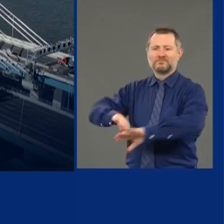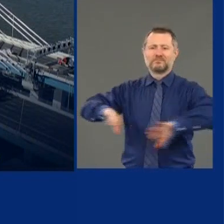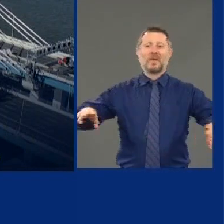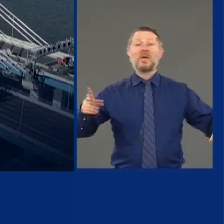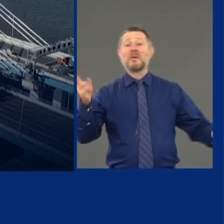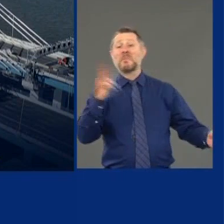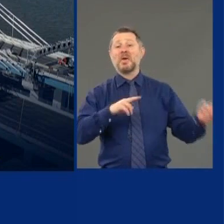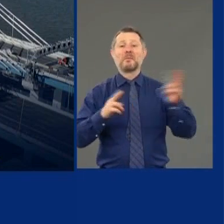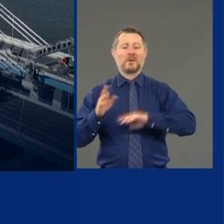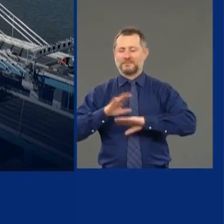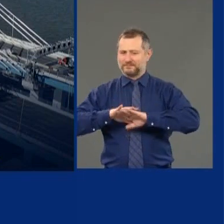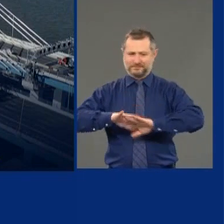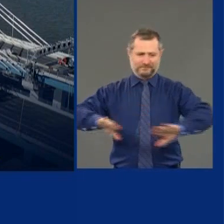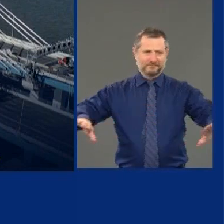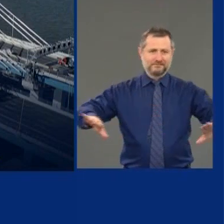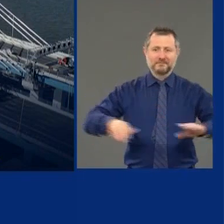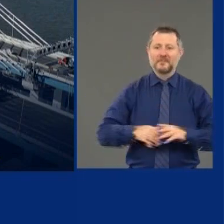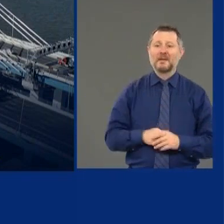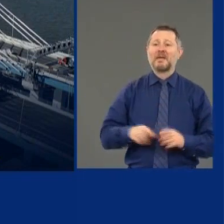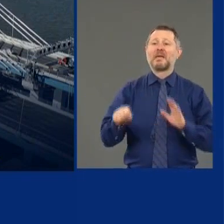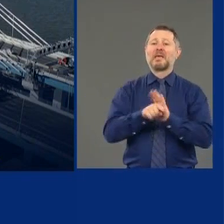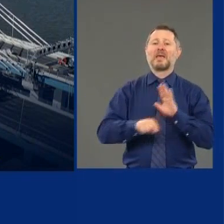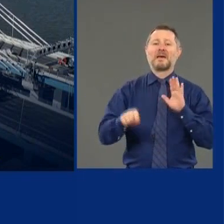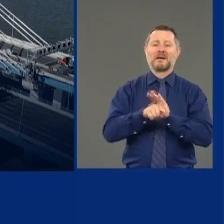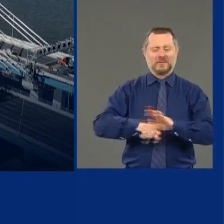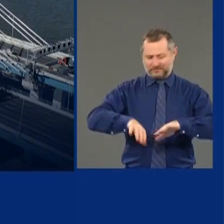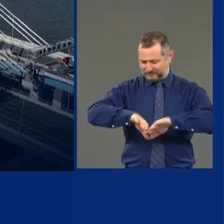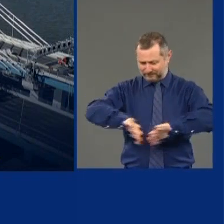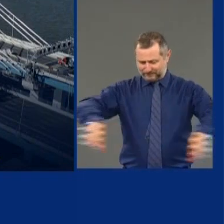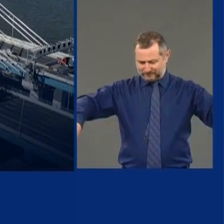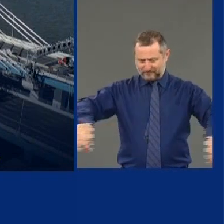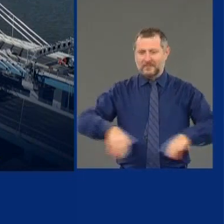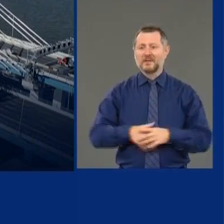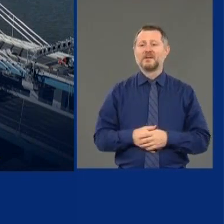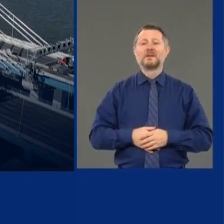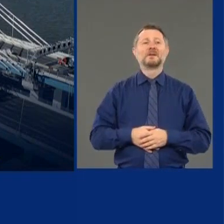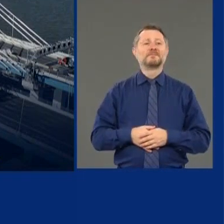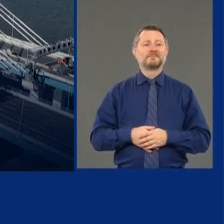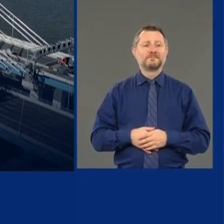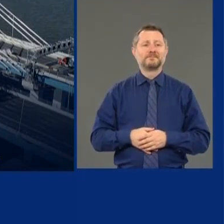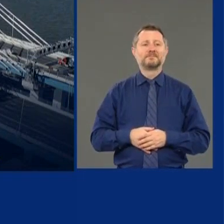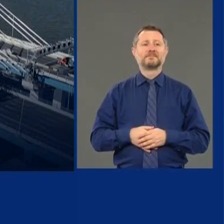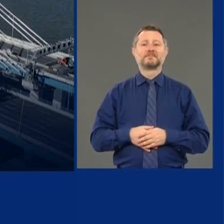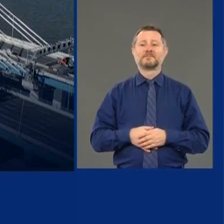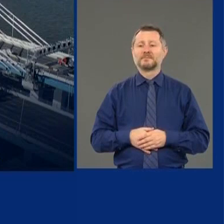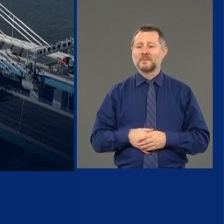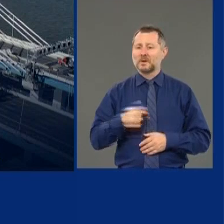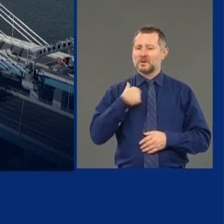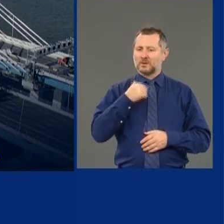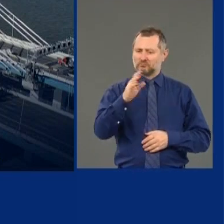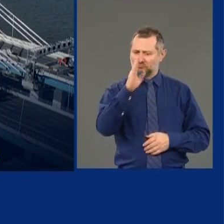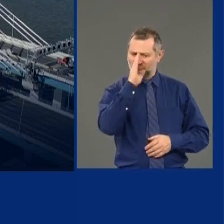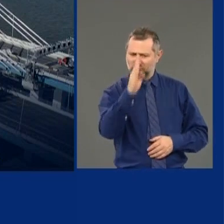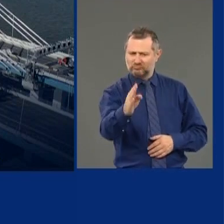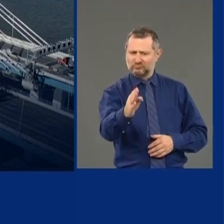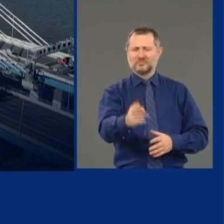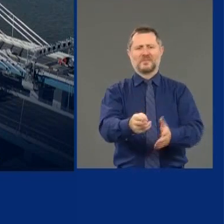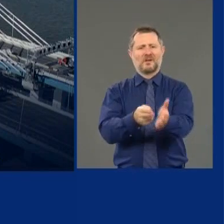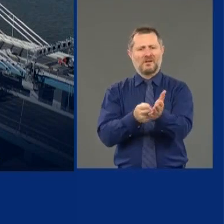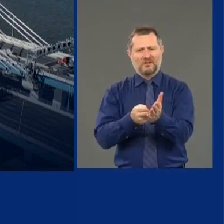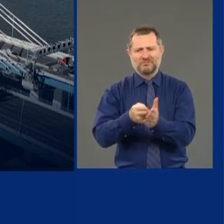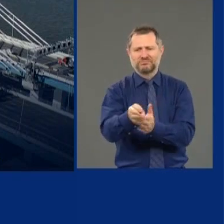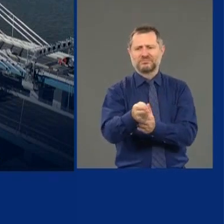Don't listen to the naysayers. Speak to people's better angels. And he would say,